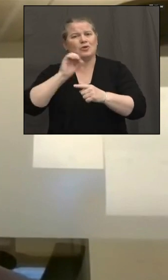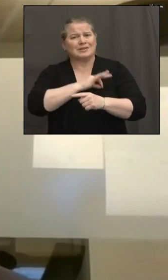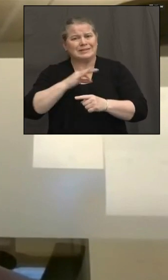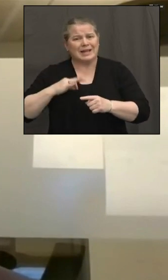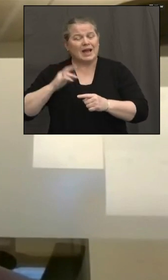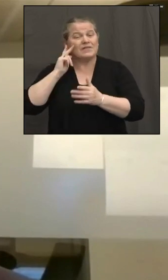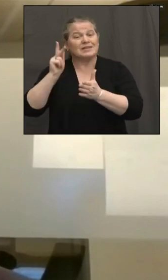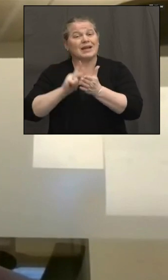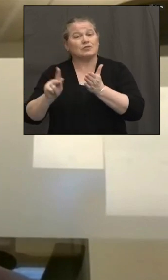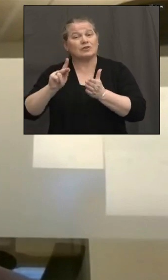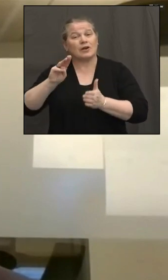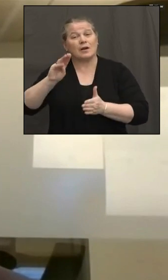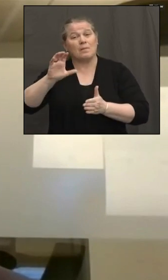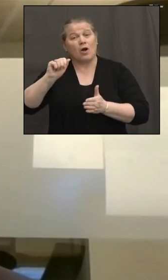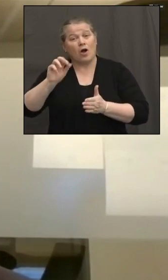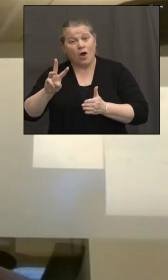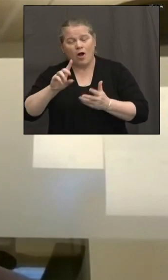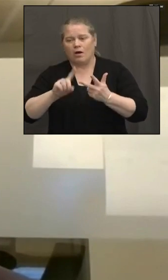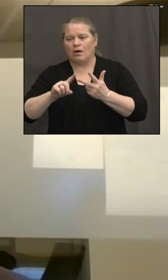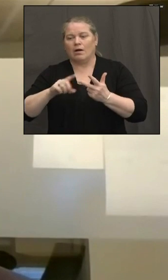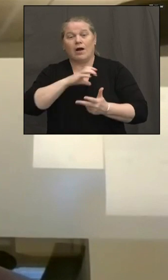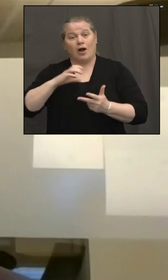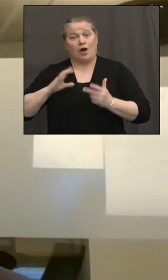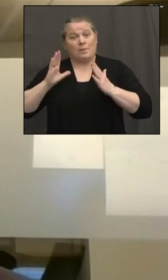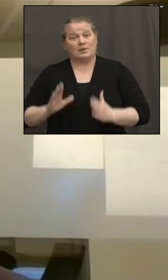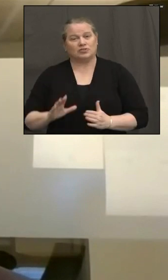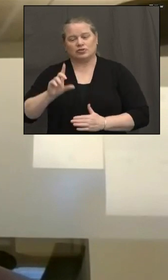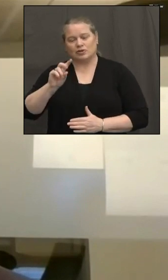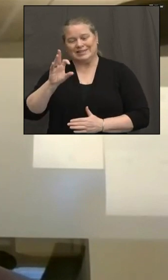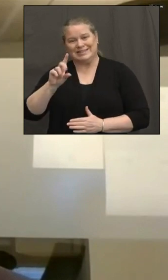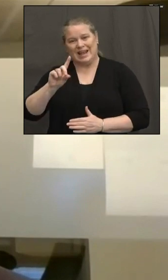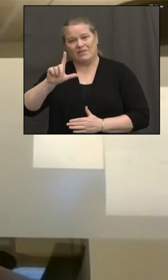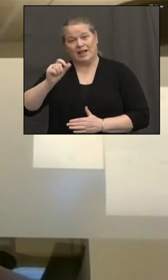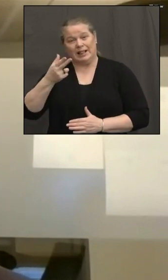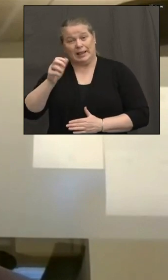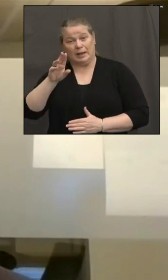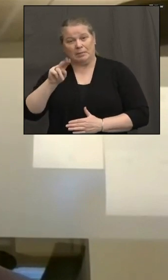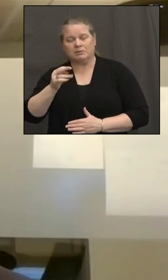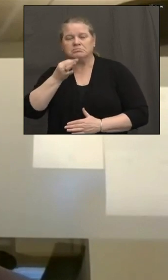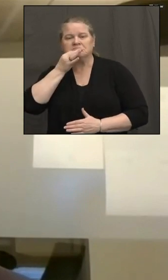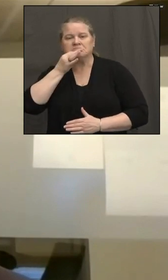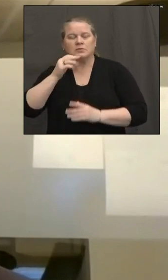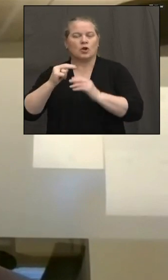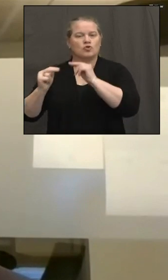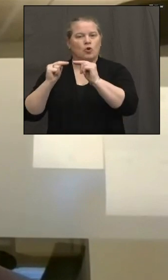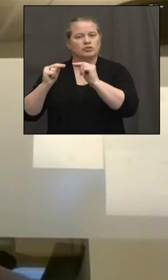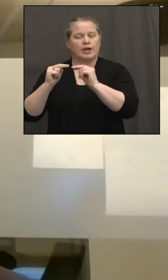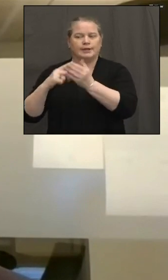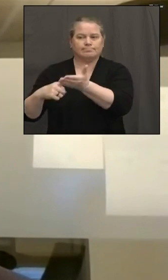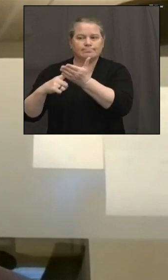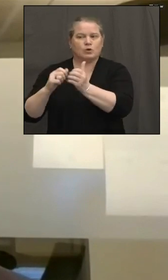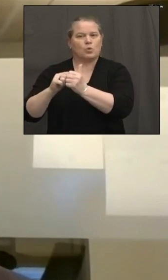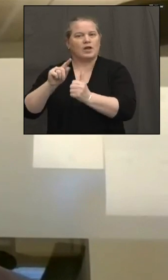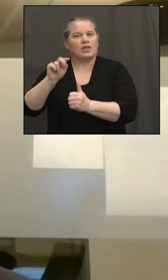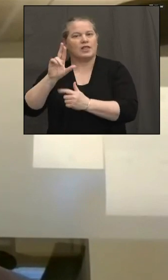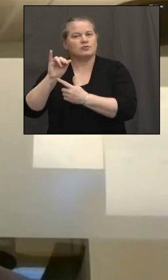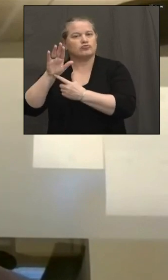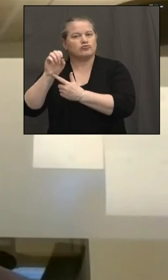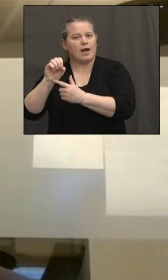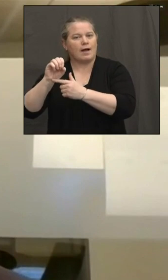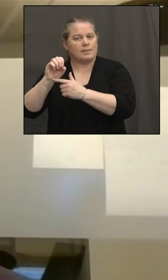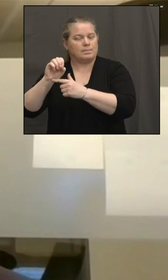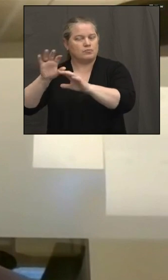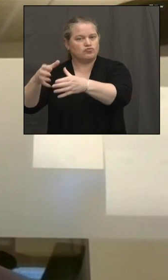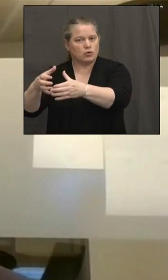Commissioner David Lehman, who just did a tremendous job in negotiating with our tribal partners, as well as your chief of staff,